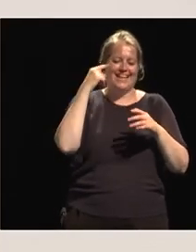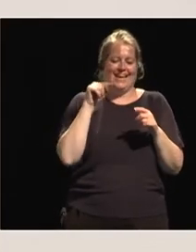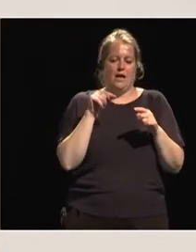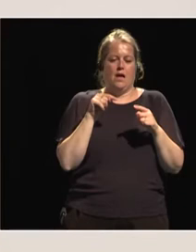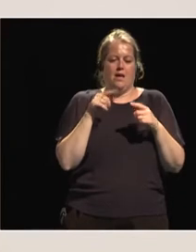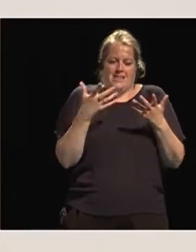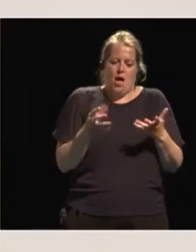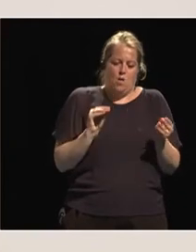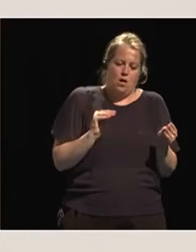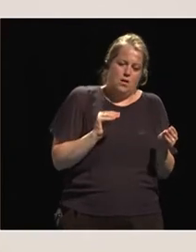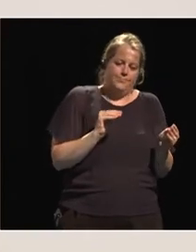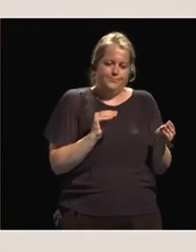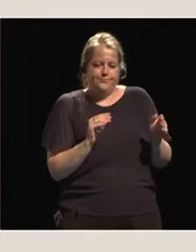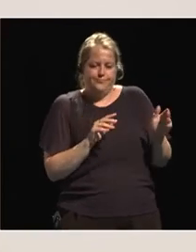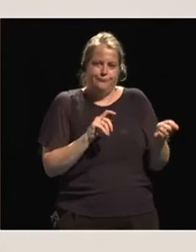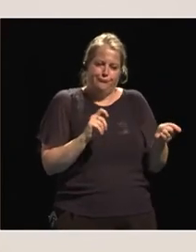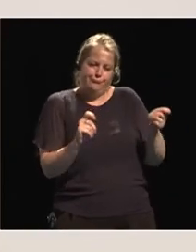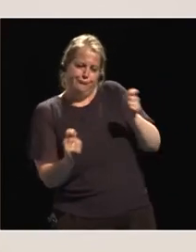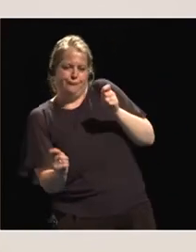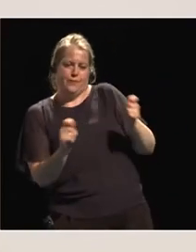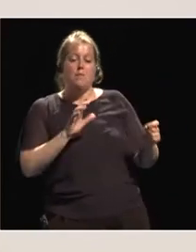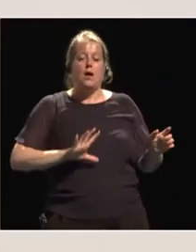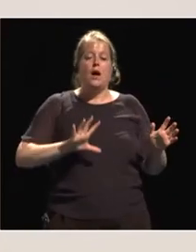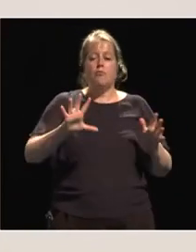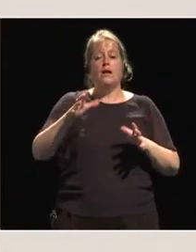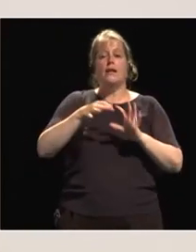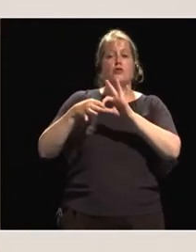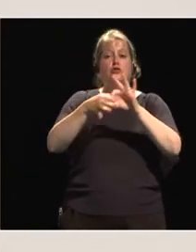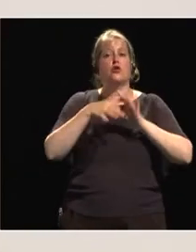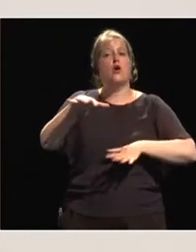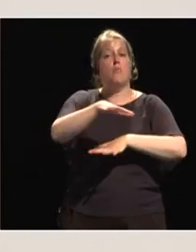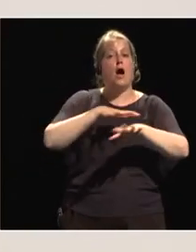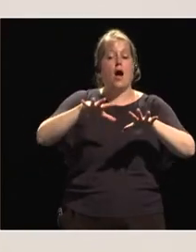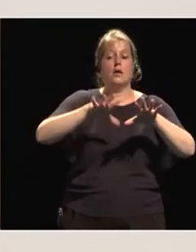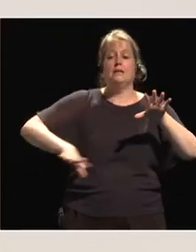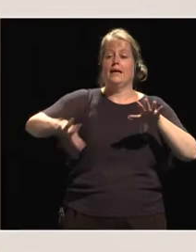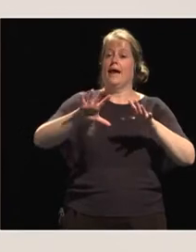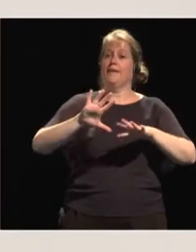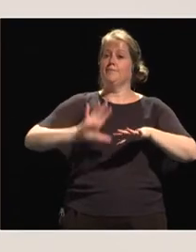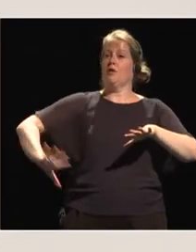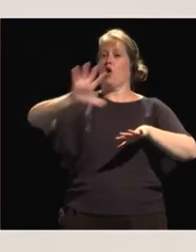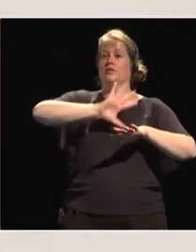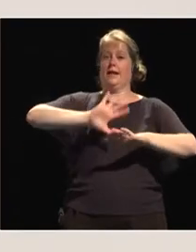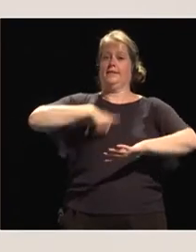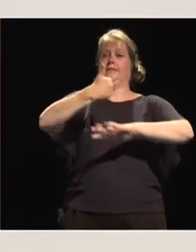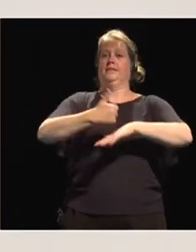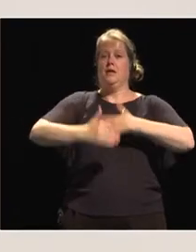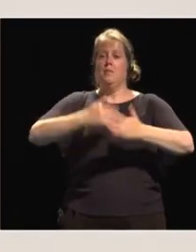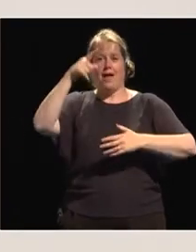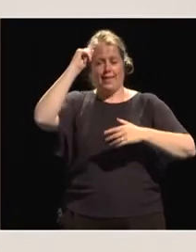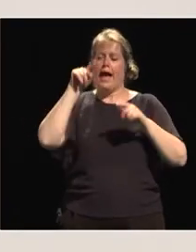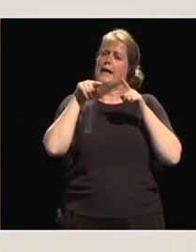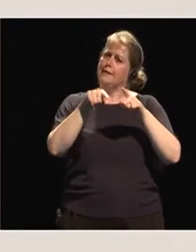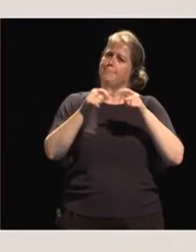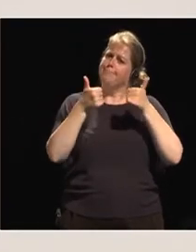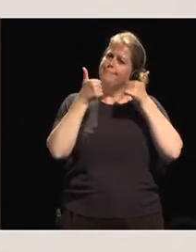industrial park around the continent. We are very happy. This is a great moment for us to move ahead with our